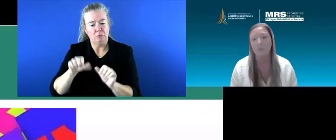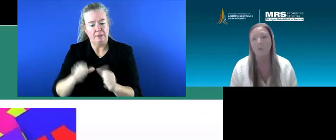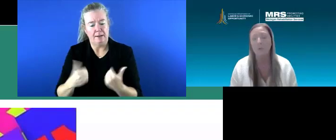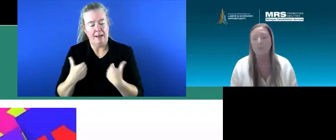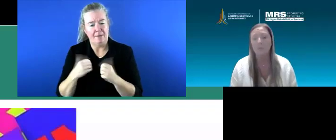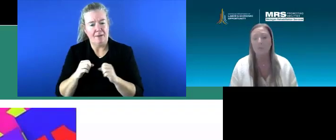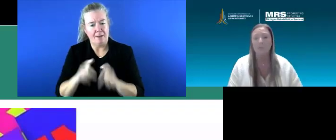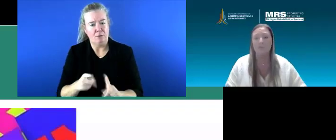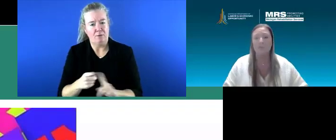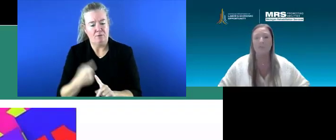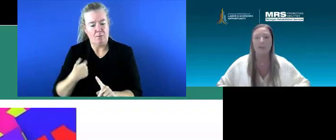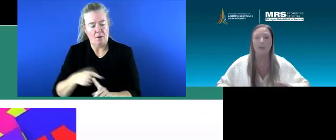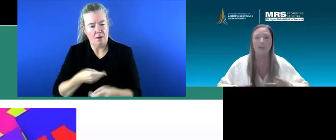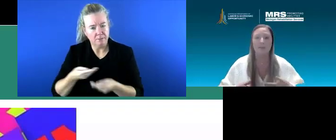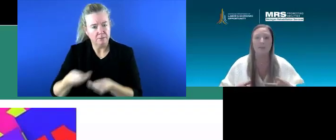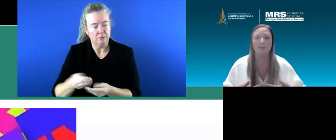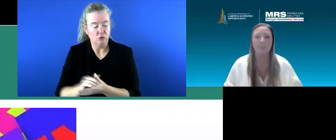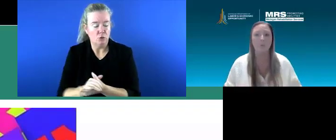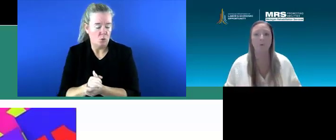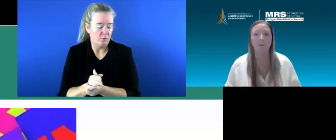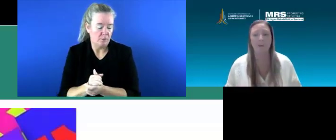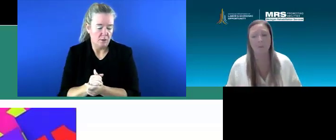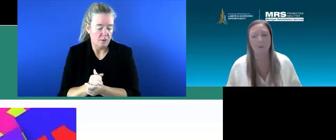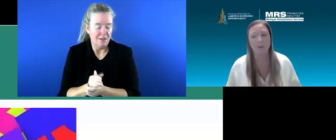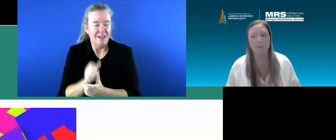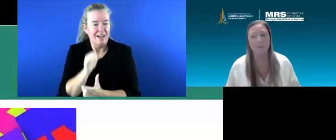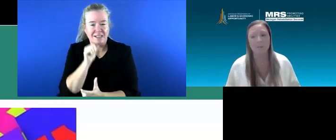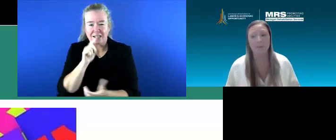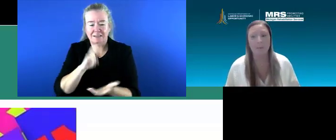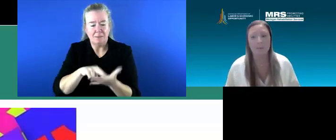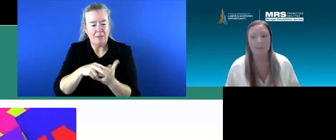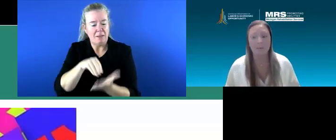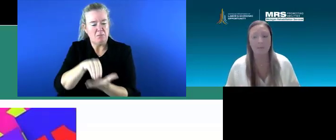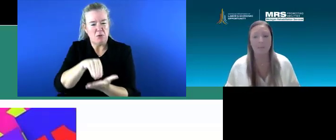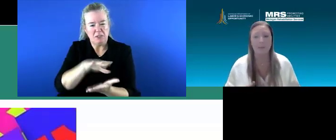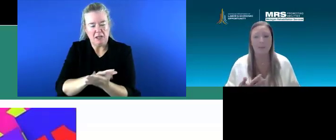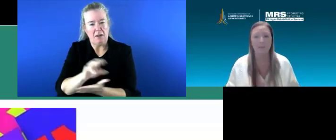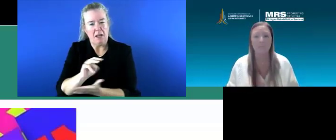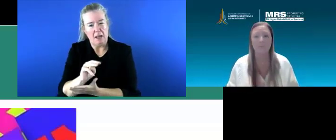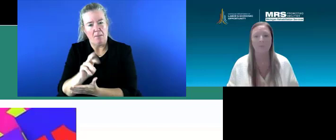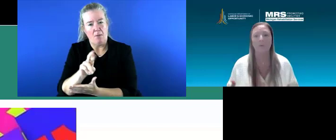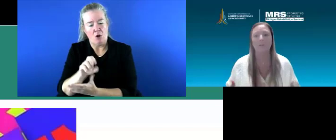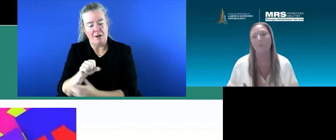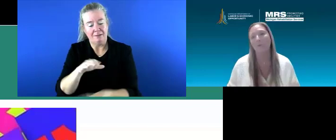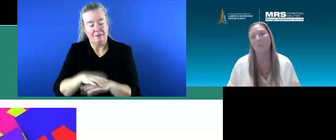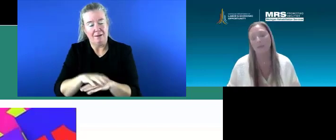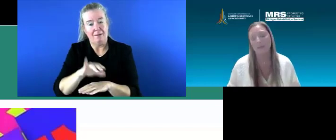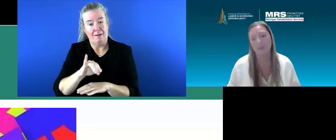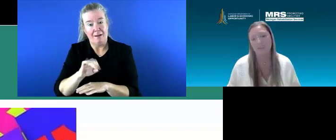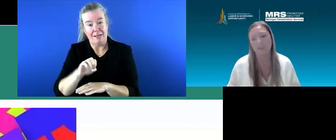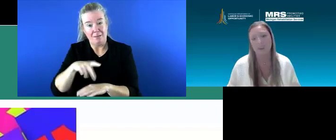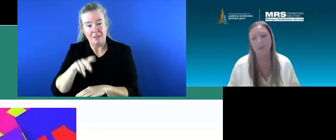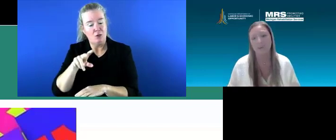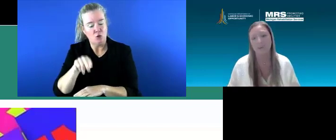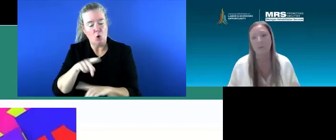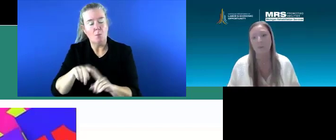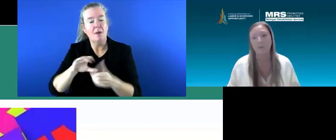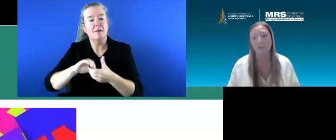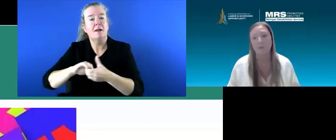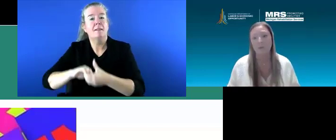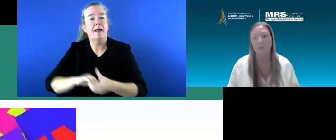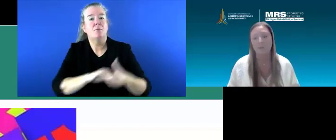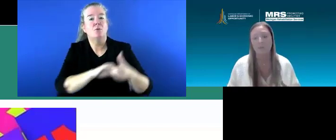get. So really it's not, you know, putting MRS in the IEP, but it's more of that collaboration